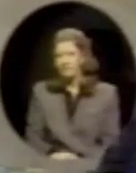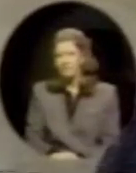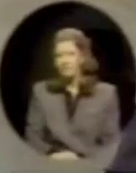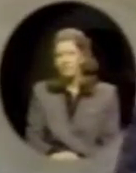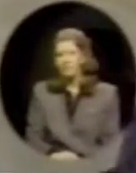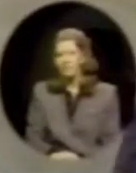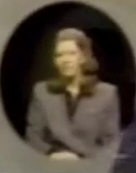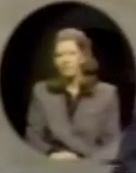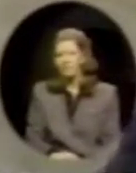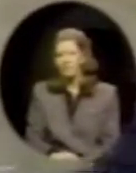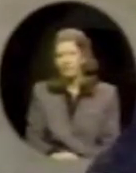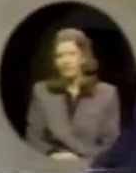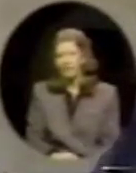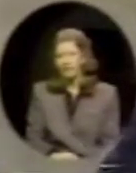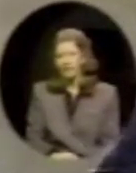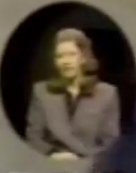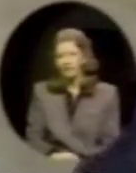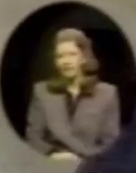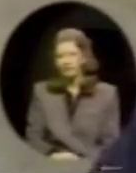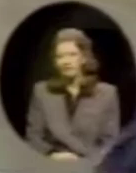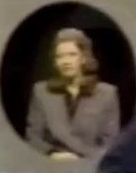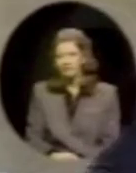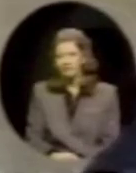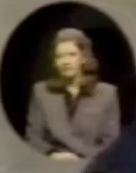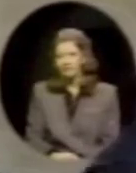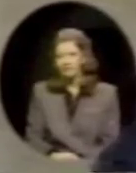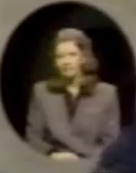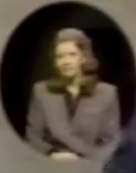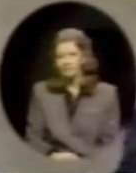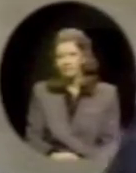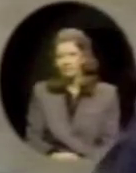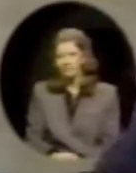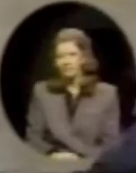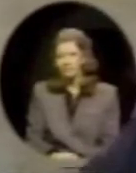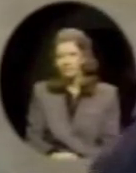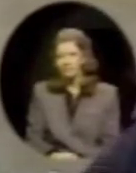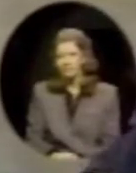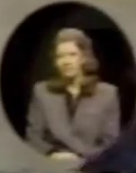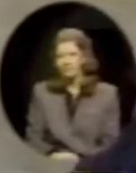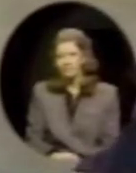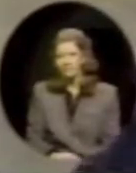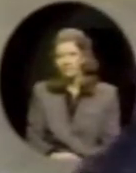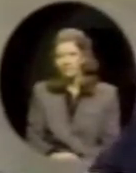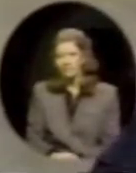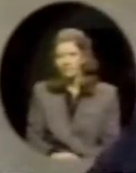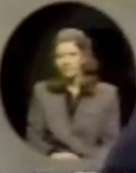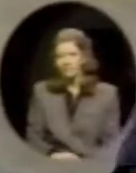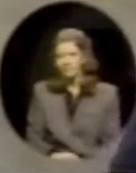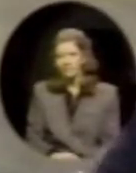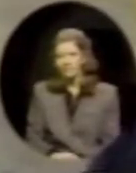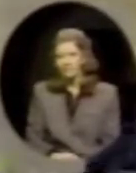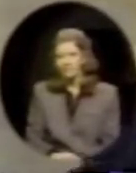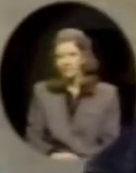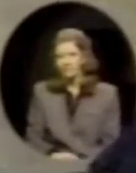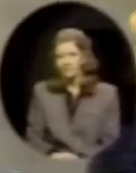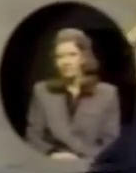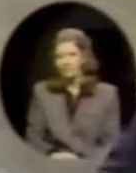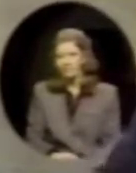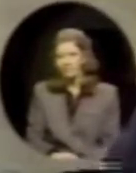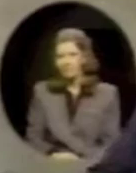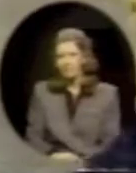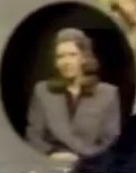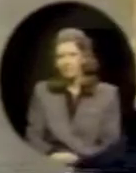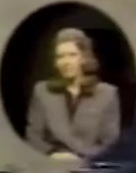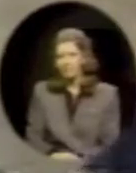At that time, I thought it was still a Gallaudet University issue. Something on the campus. A student protest about